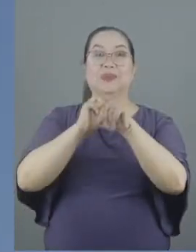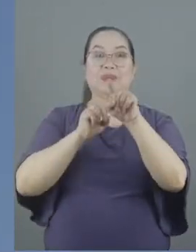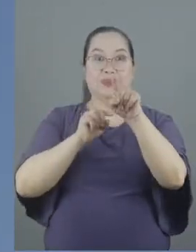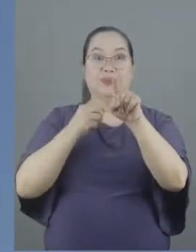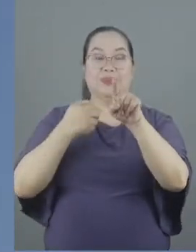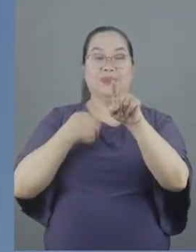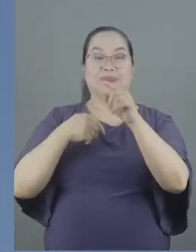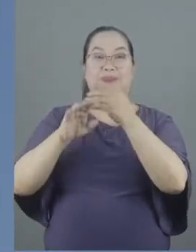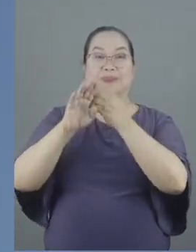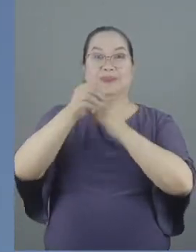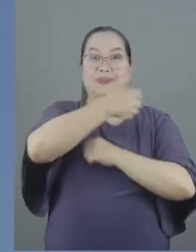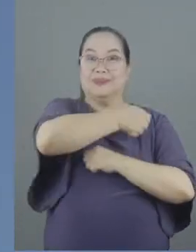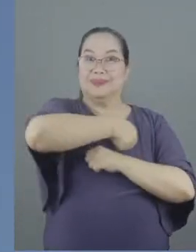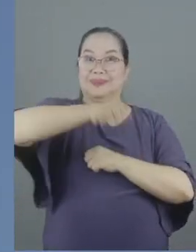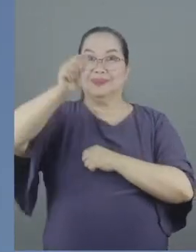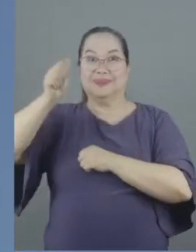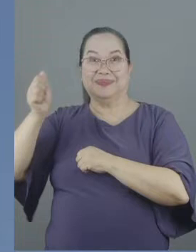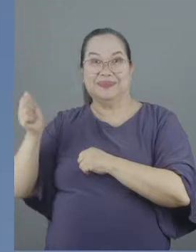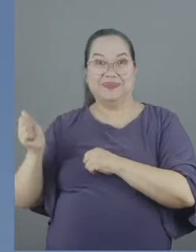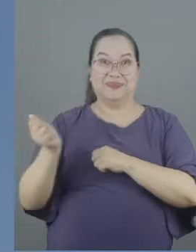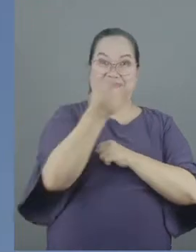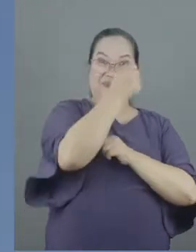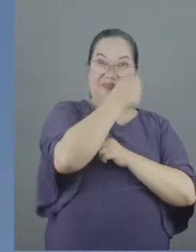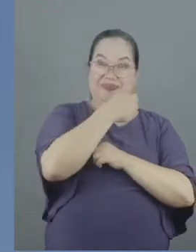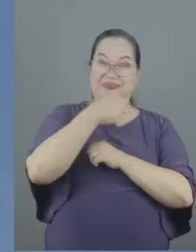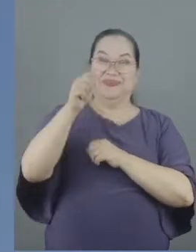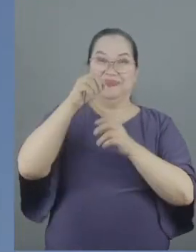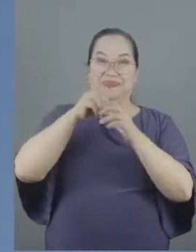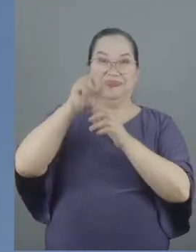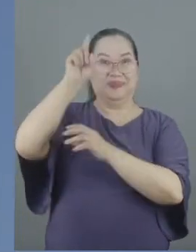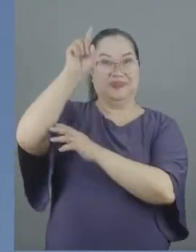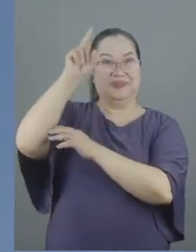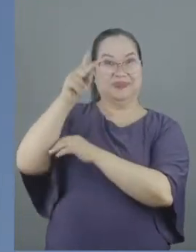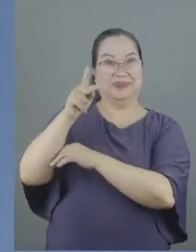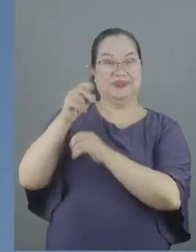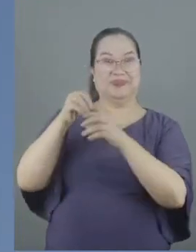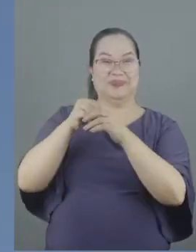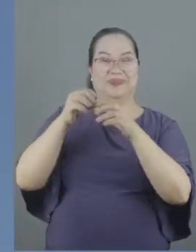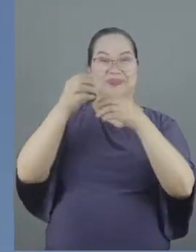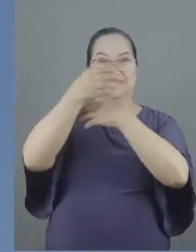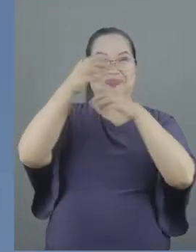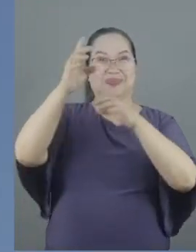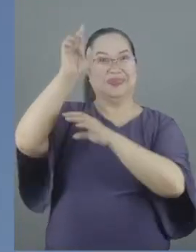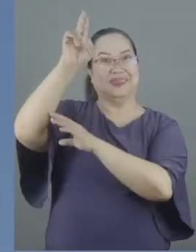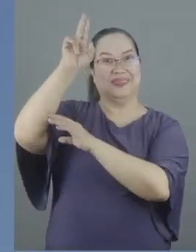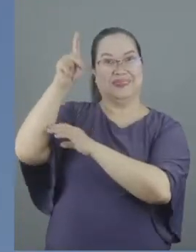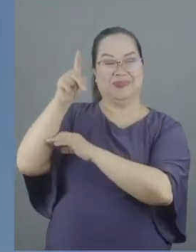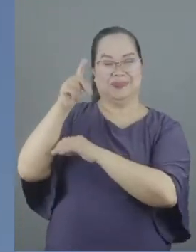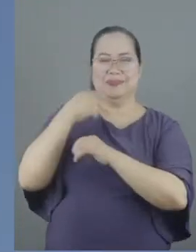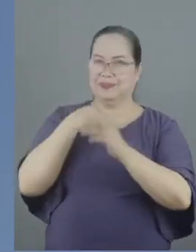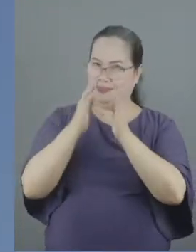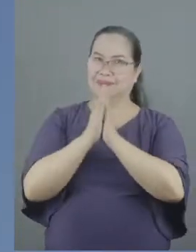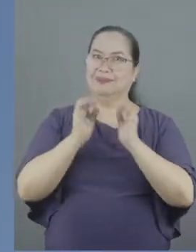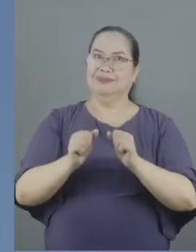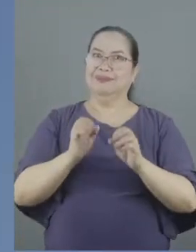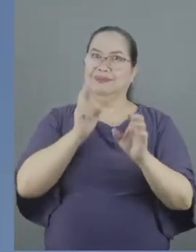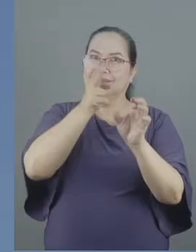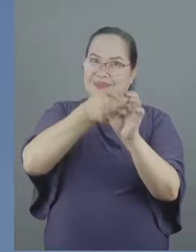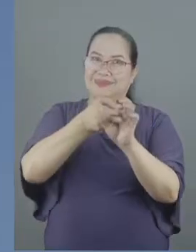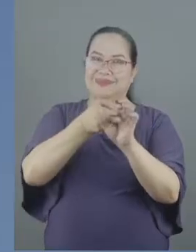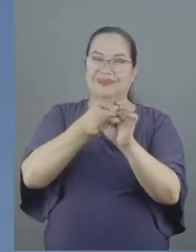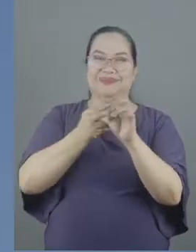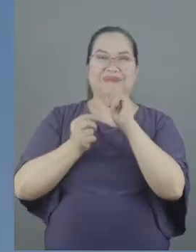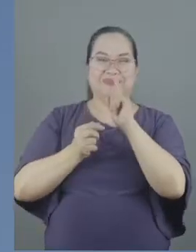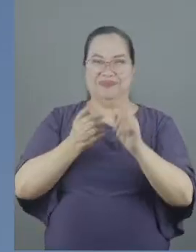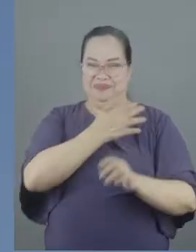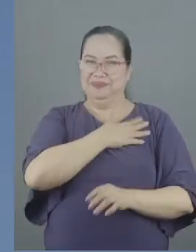playing badminton with a fellow staff member, Sa Taas, in the court upstairs. I asked them if I could join, and then, of course,